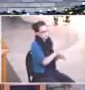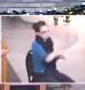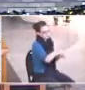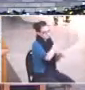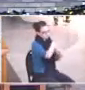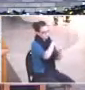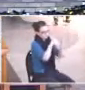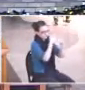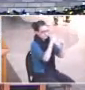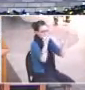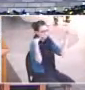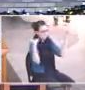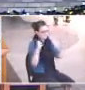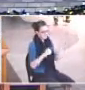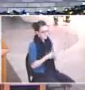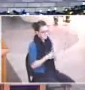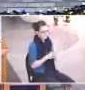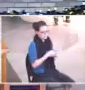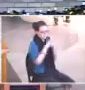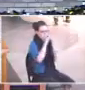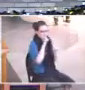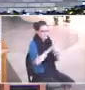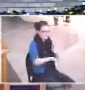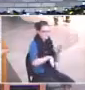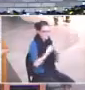God bless us all today. Amen.